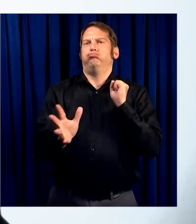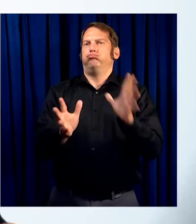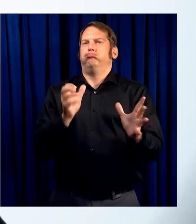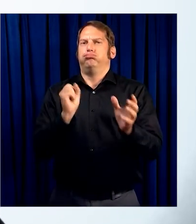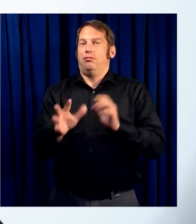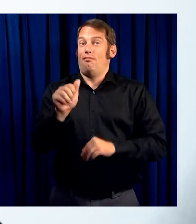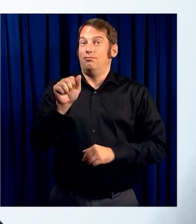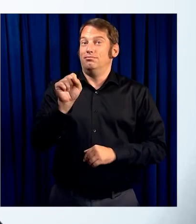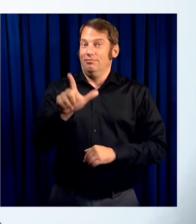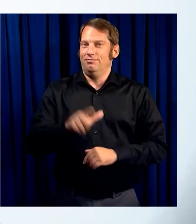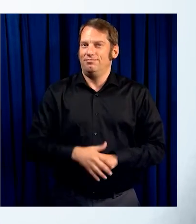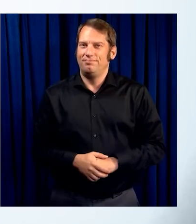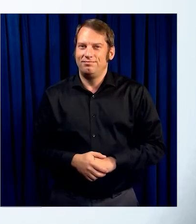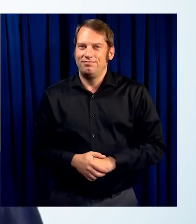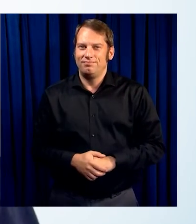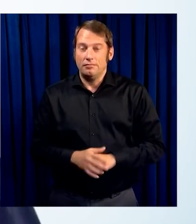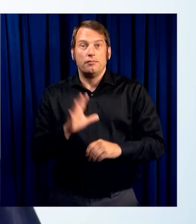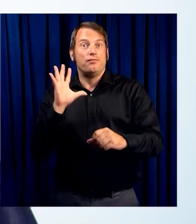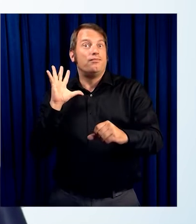language or through lip reading.